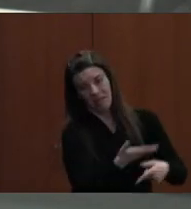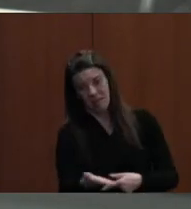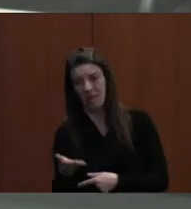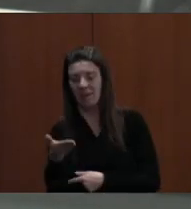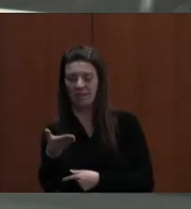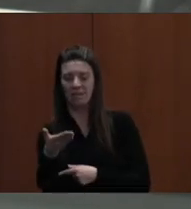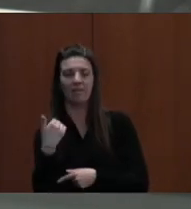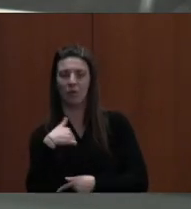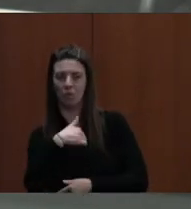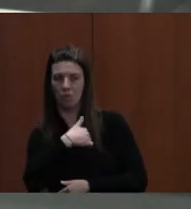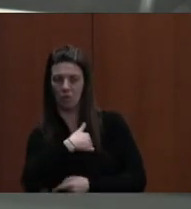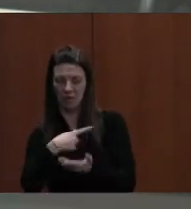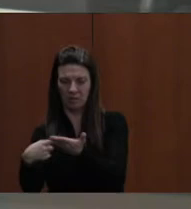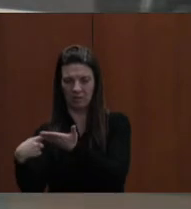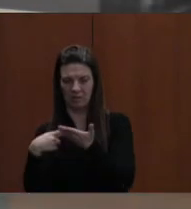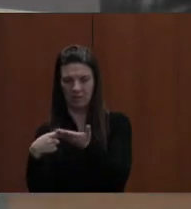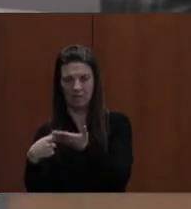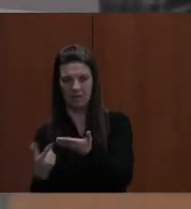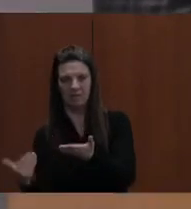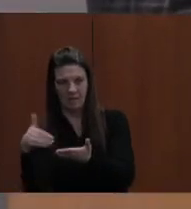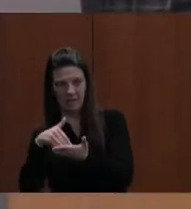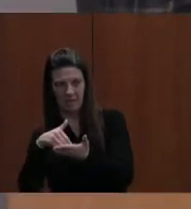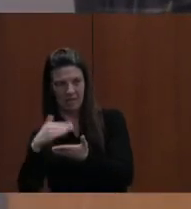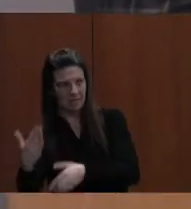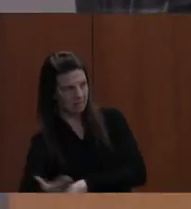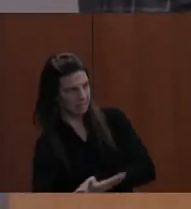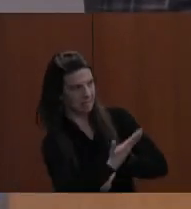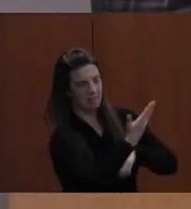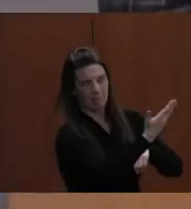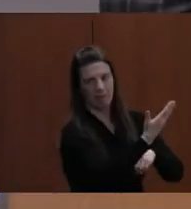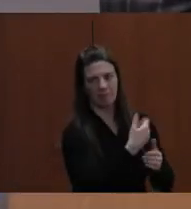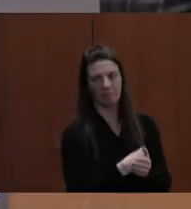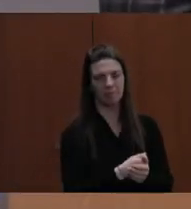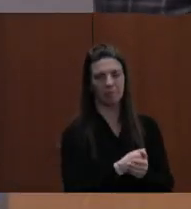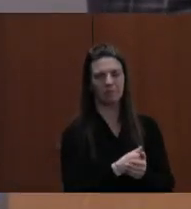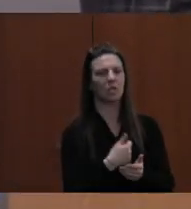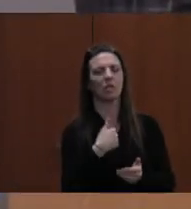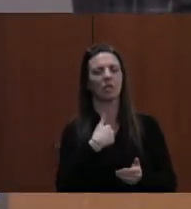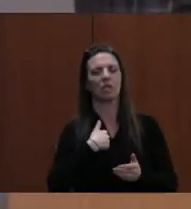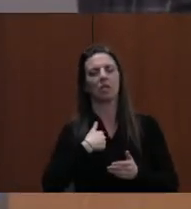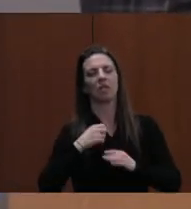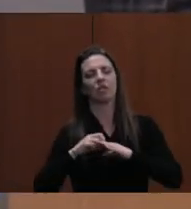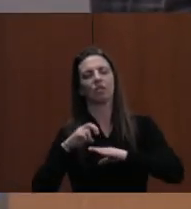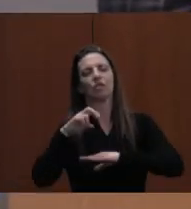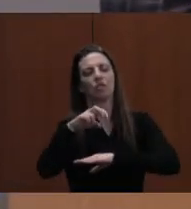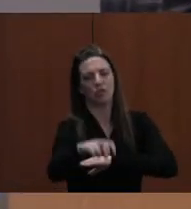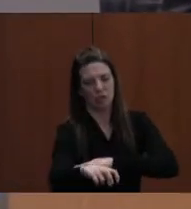late I was thinking about that as Dr. Michael was talking. Yeah. I'm kind of getting ahead of myself there. So, clearly.